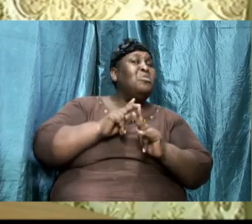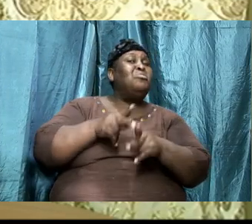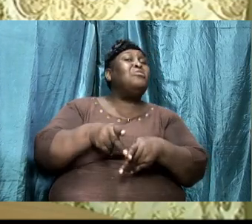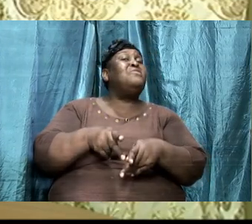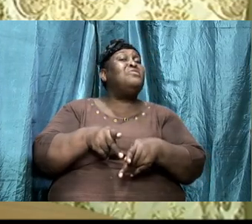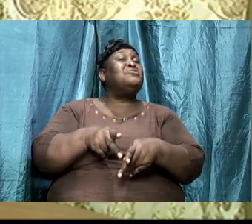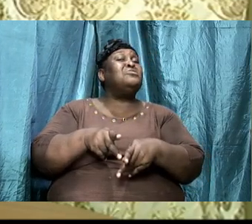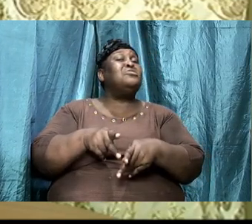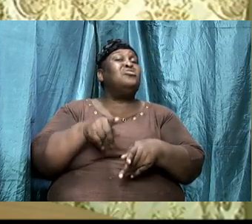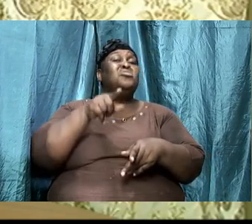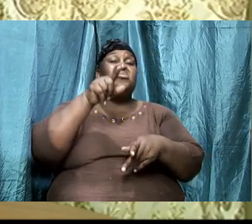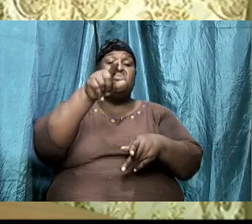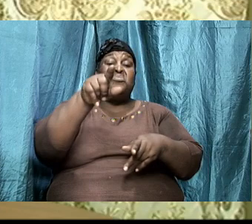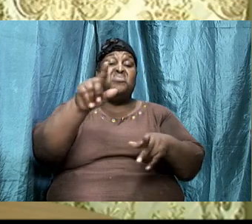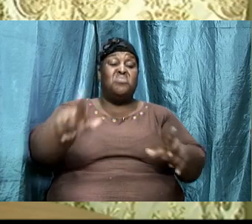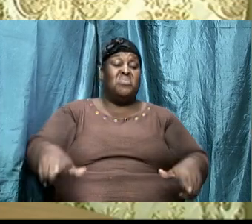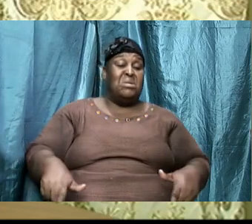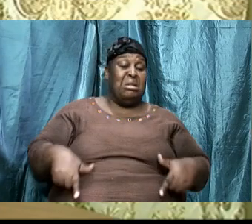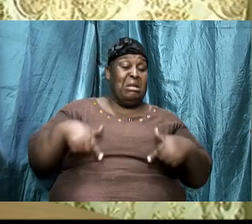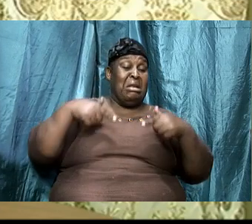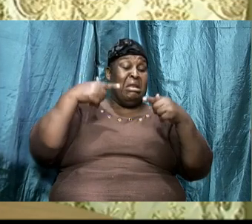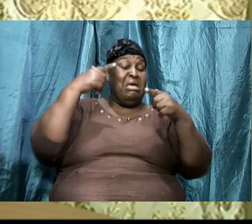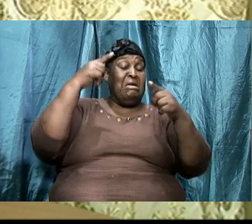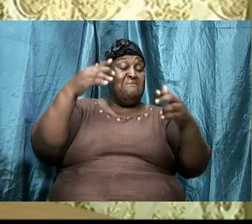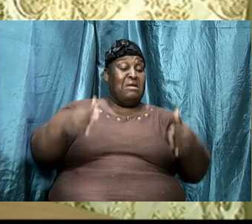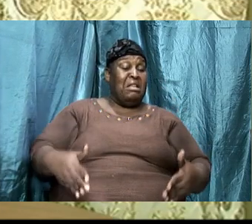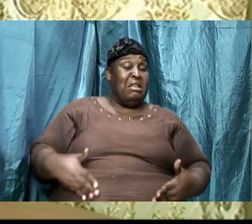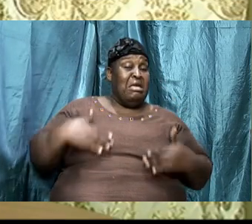You will live a life that is defeated.